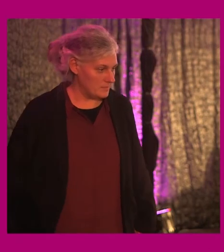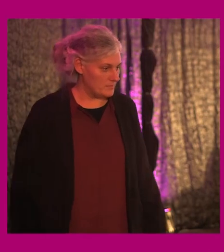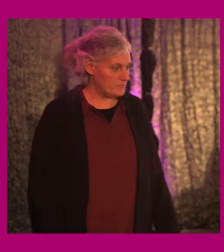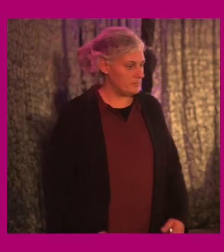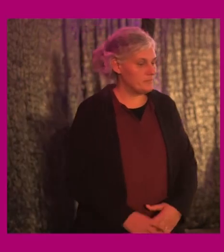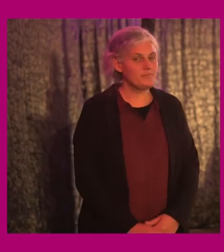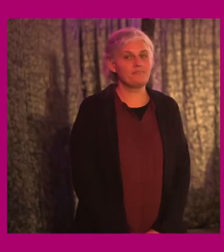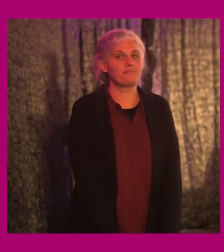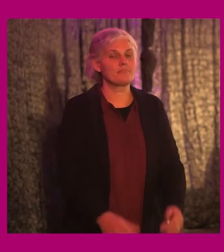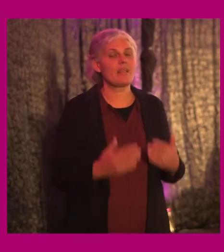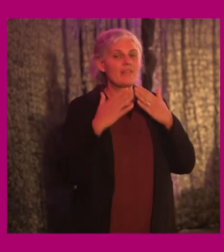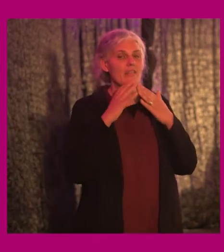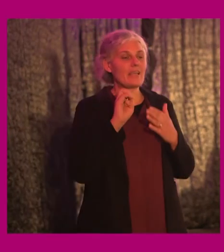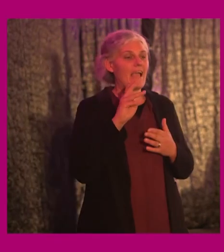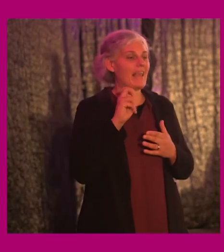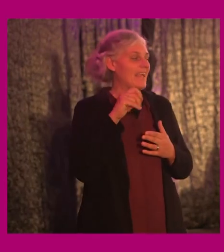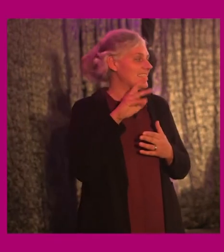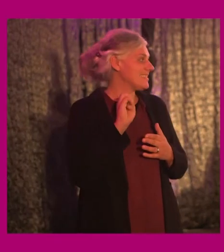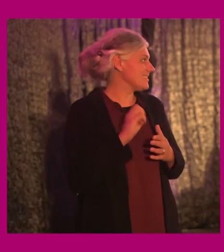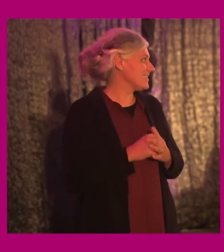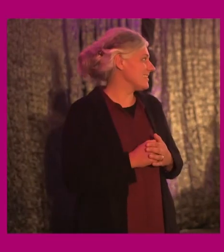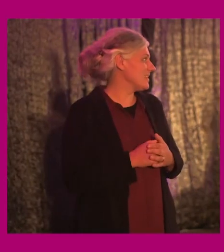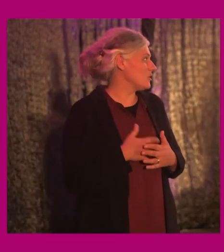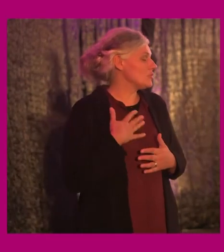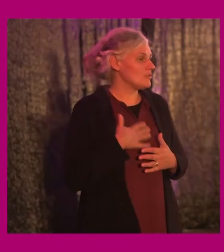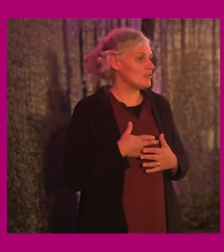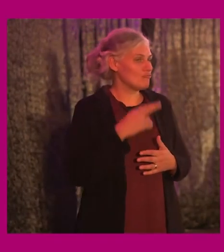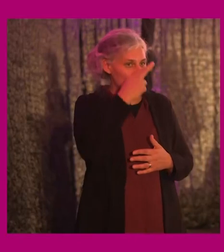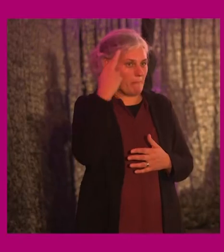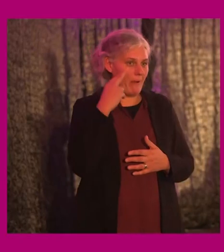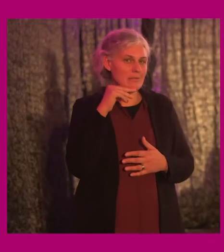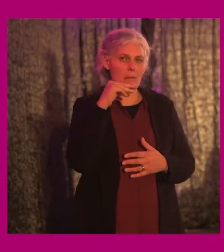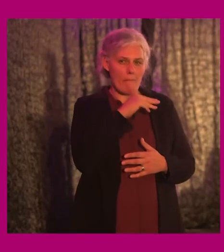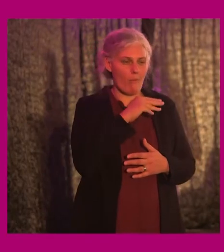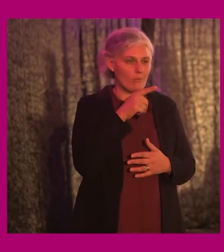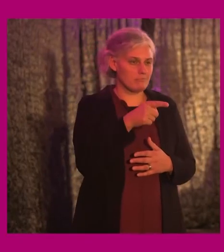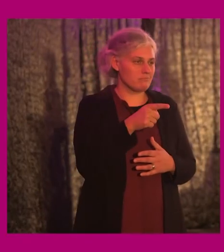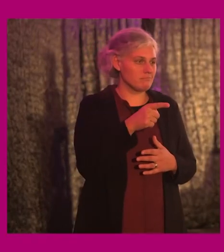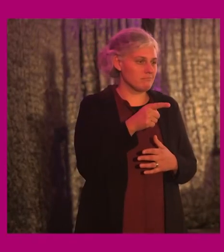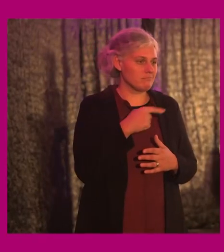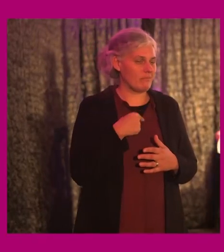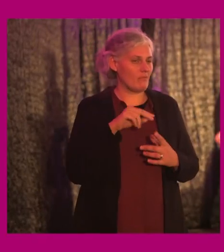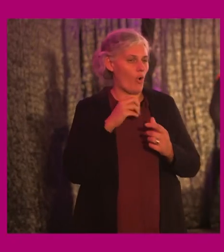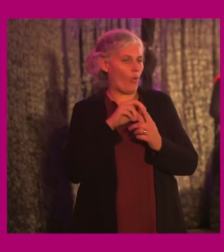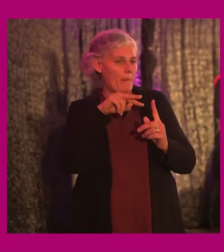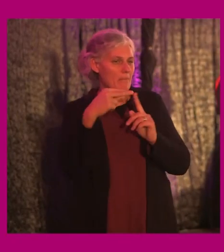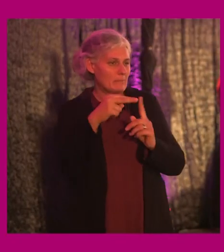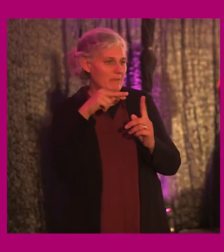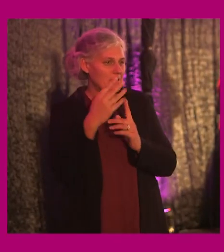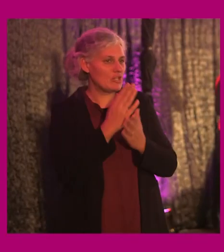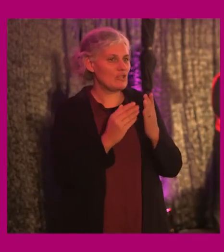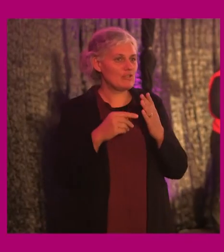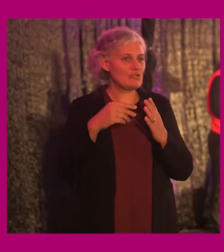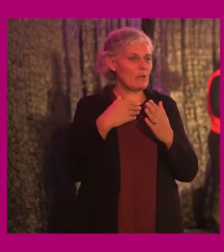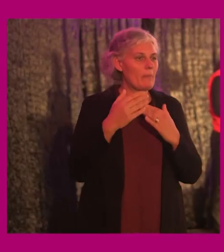Thank you very much, Elaine. It just reminds us how very important it is to hear the user perspective. That's something certainly